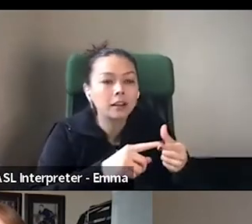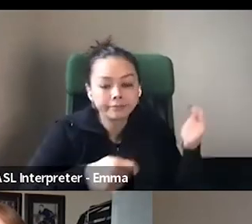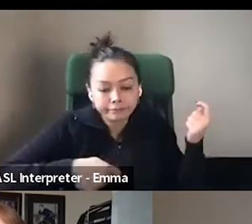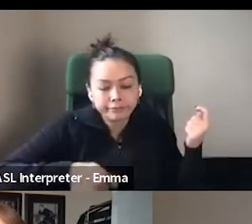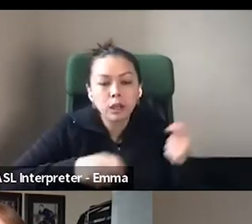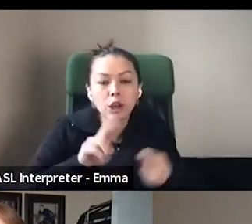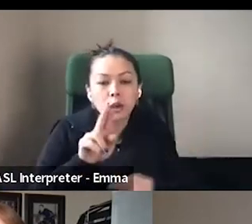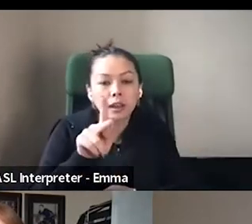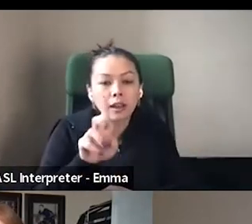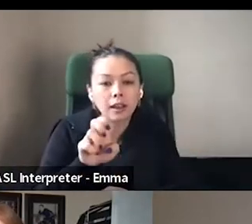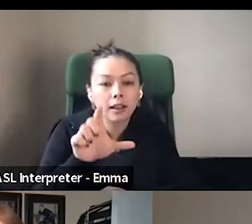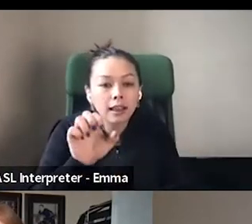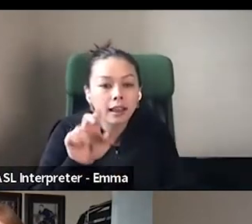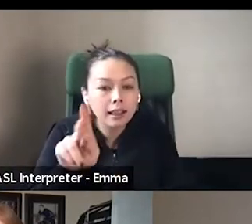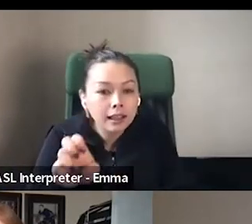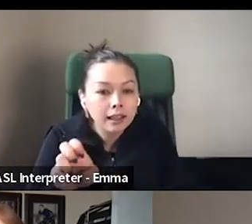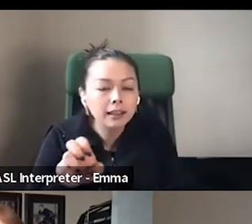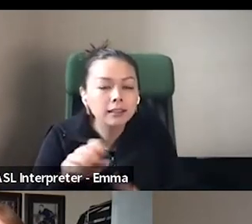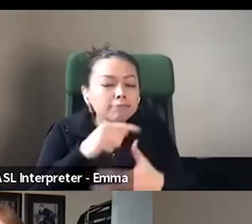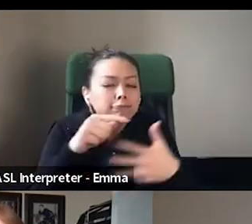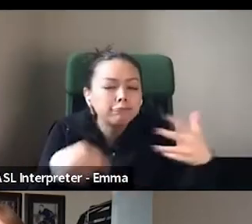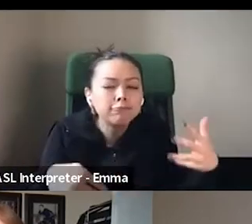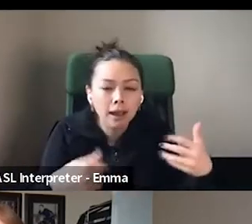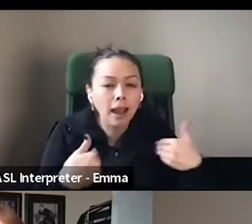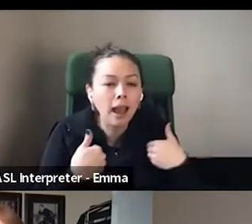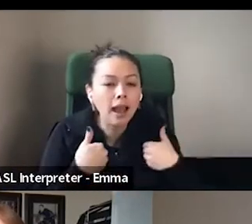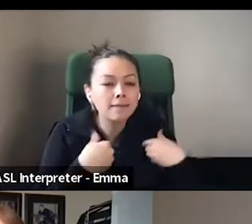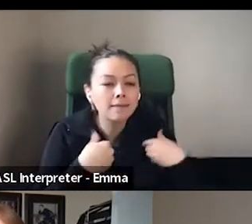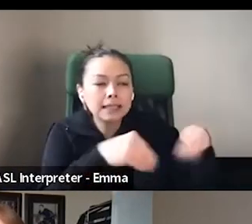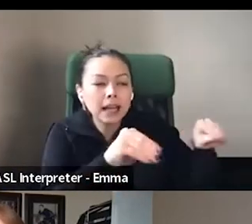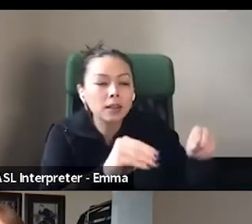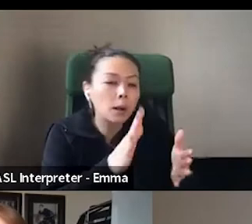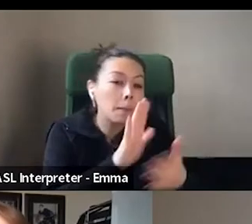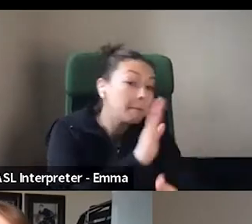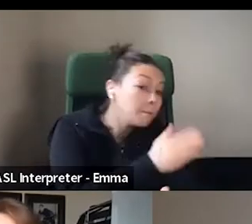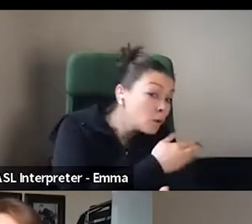Okay, great. Thanks. And over to Lori Whiteman.